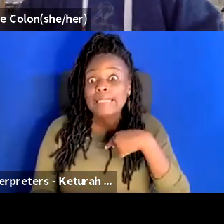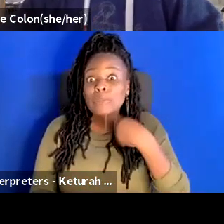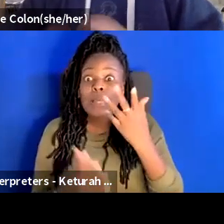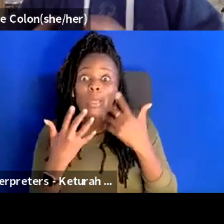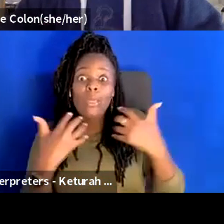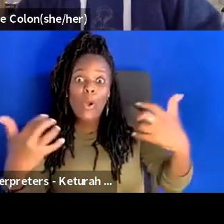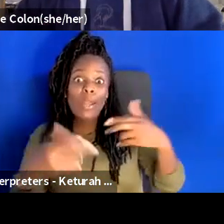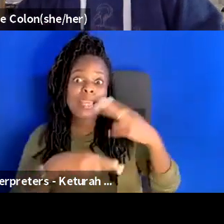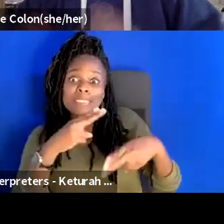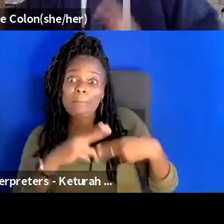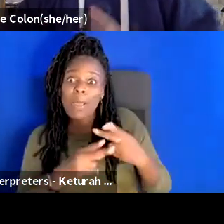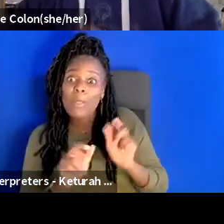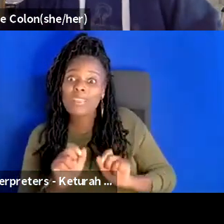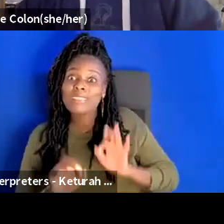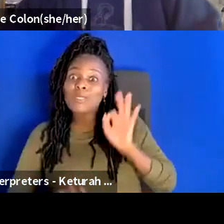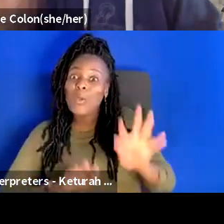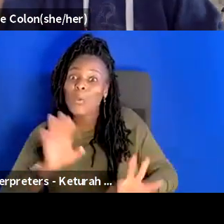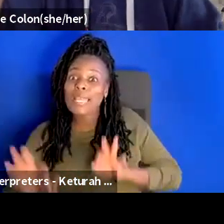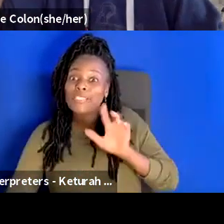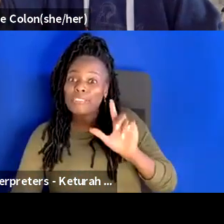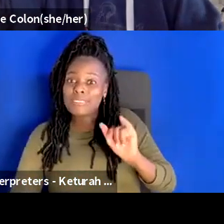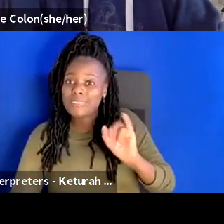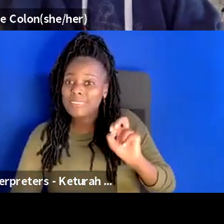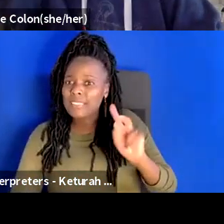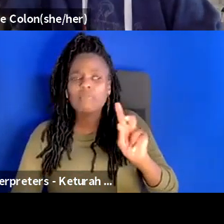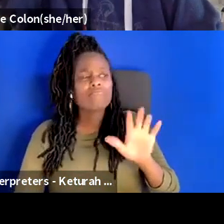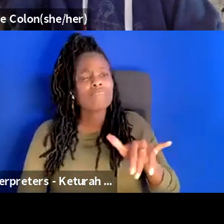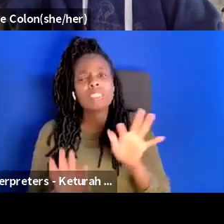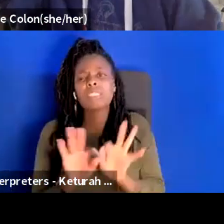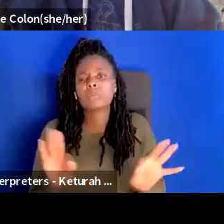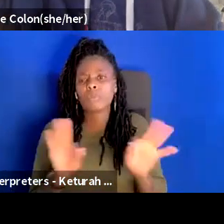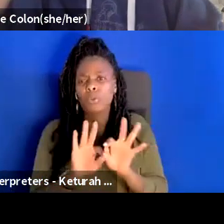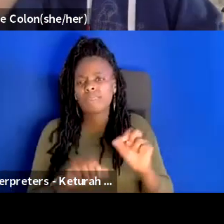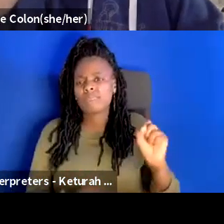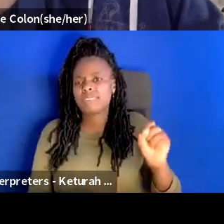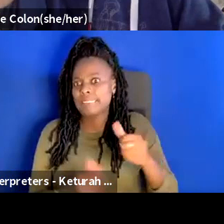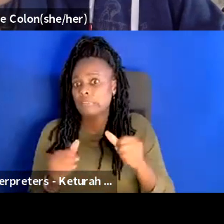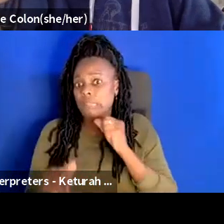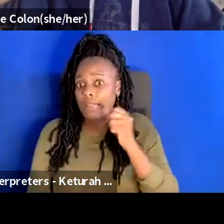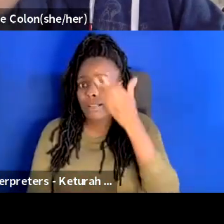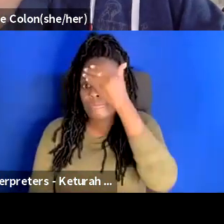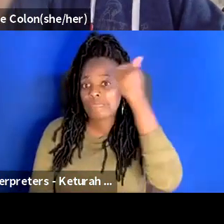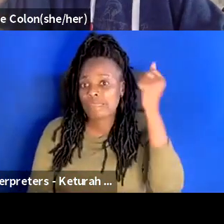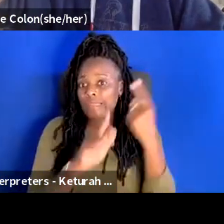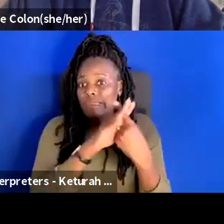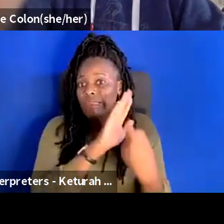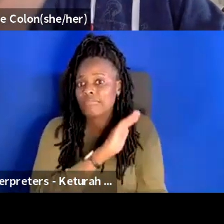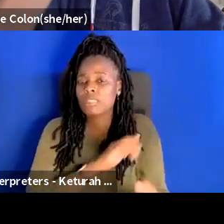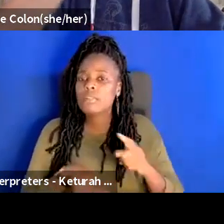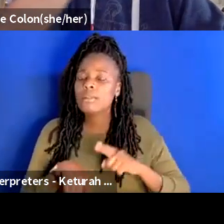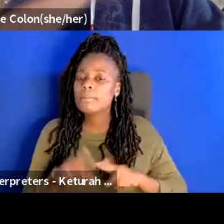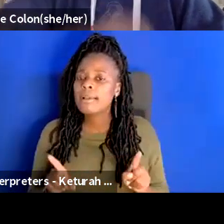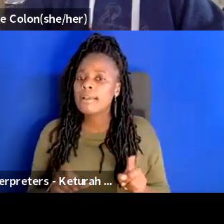donation link and don't forget and it's like that is that is important and i i try not to forget um but